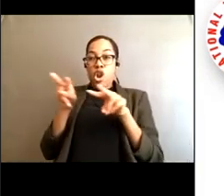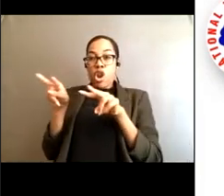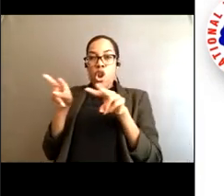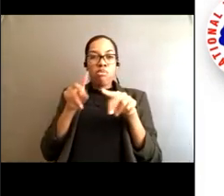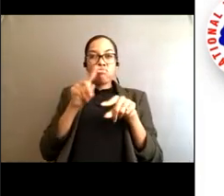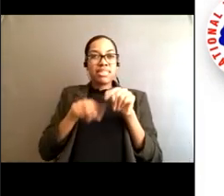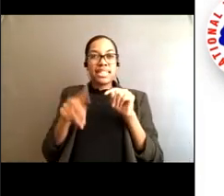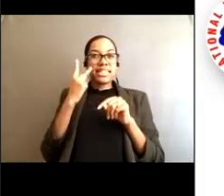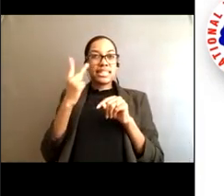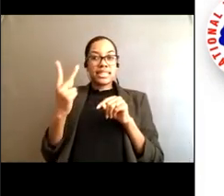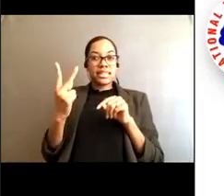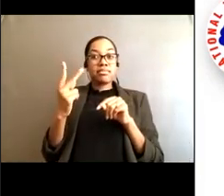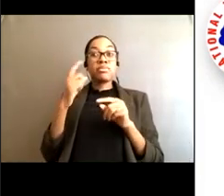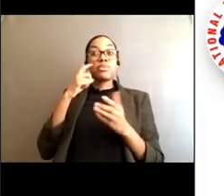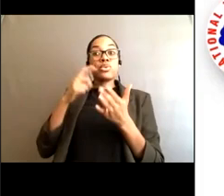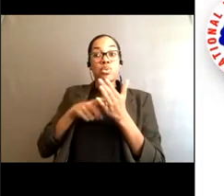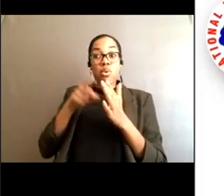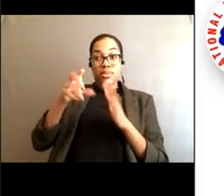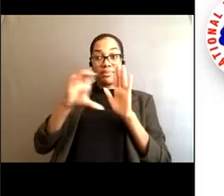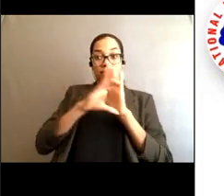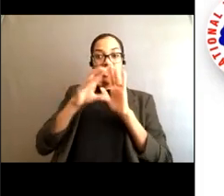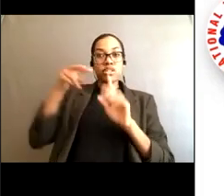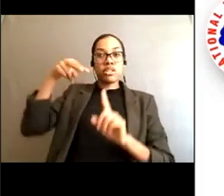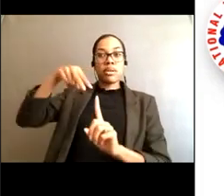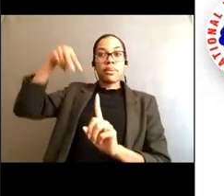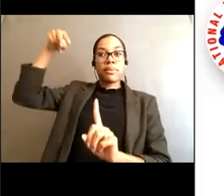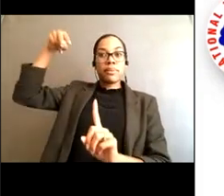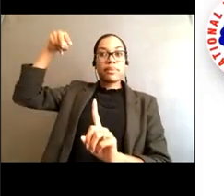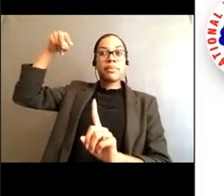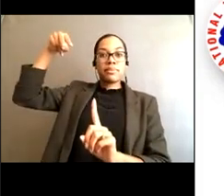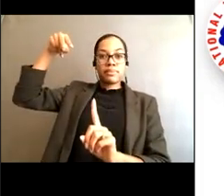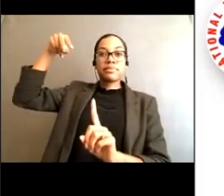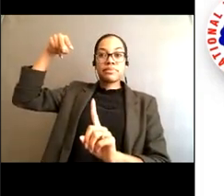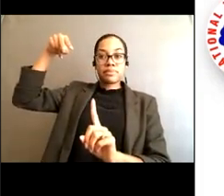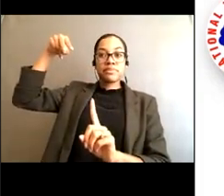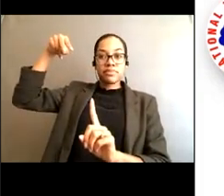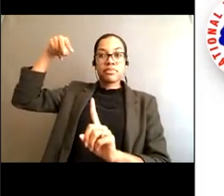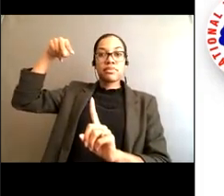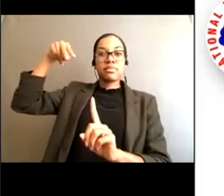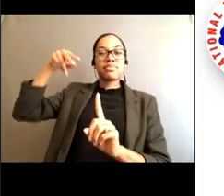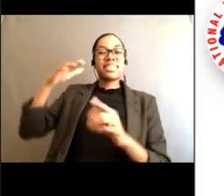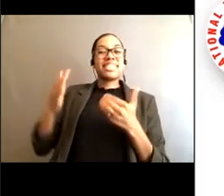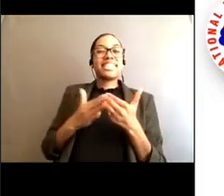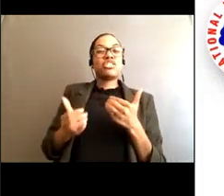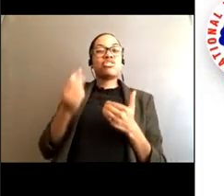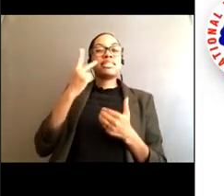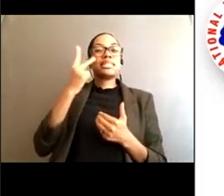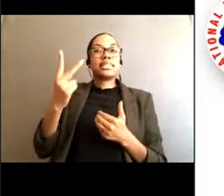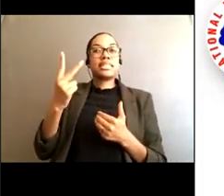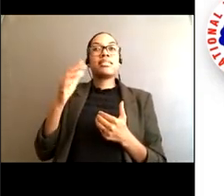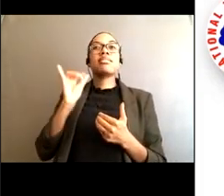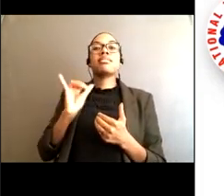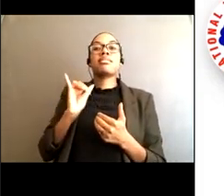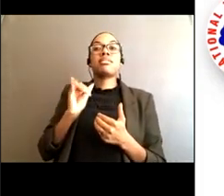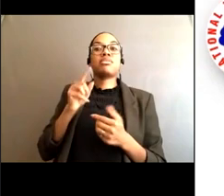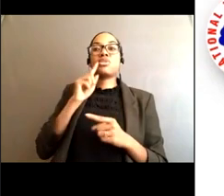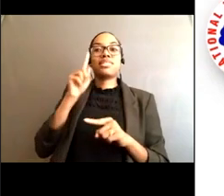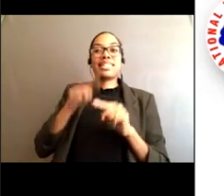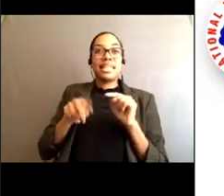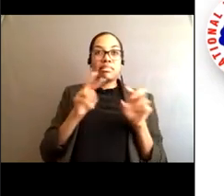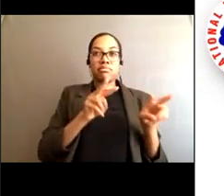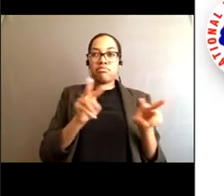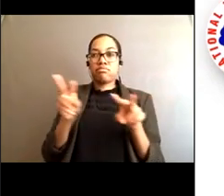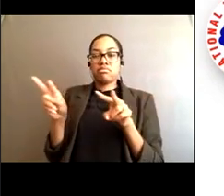picture is taken again from an elevated area looking down on the water where it's a lot more noticeable.